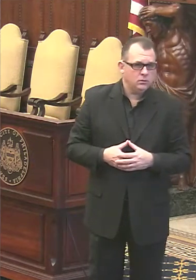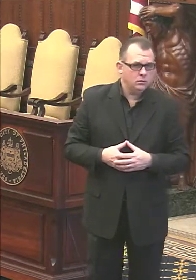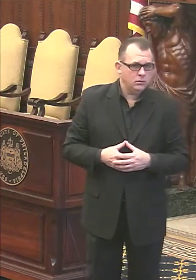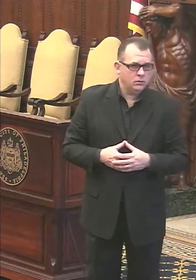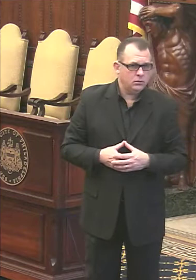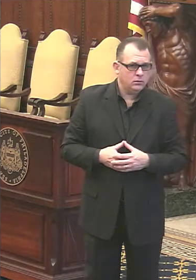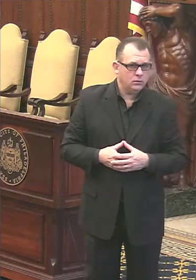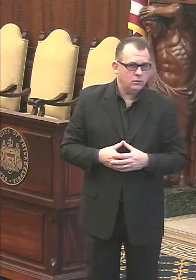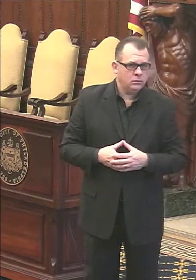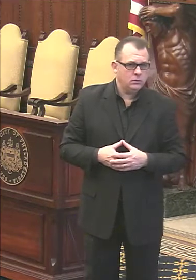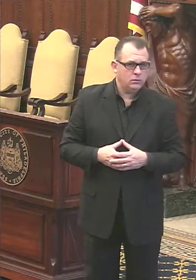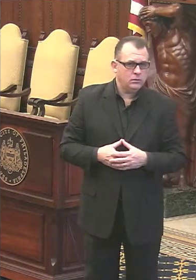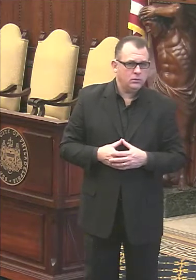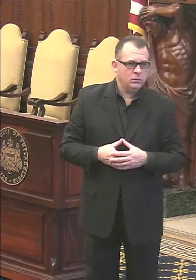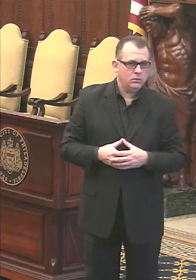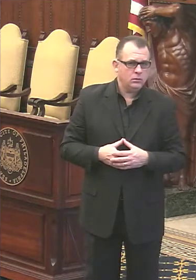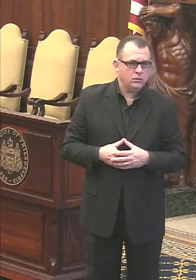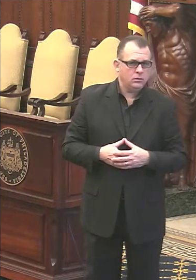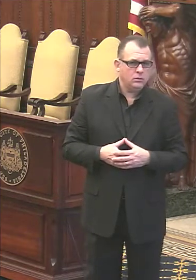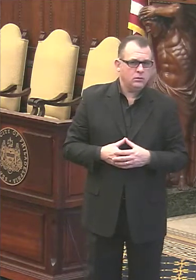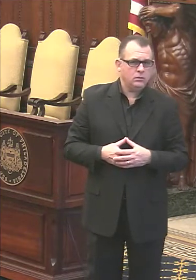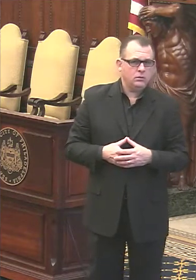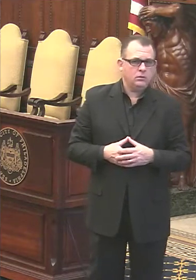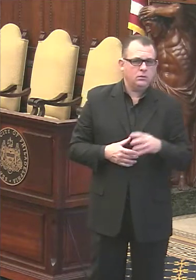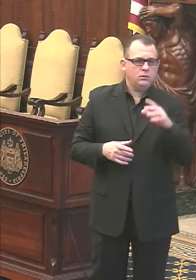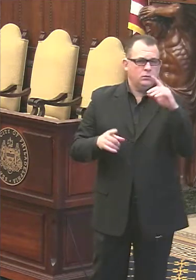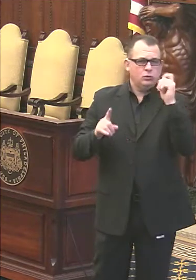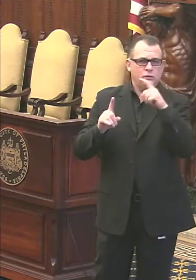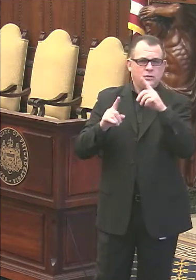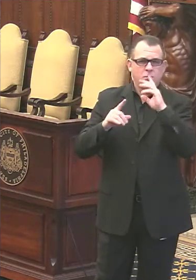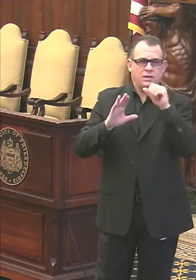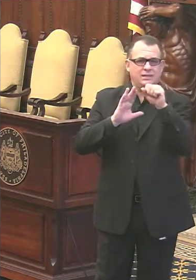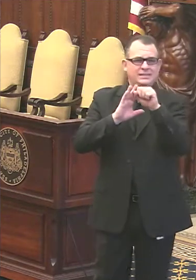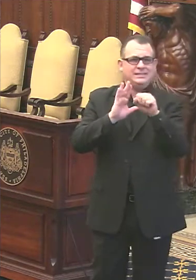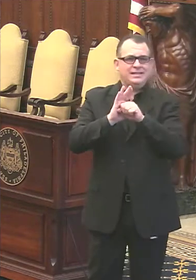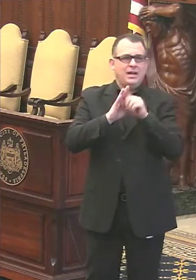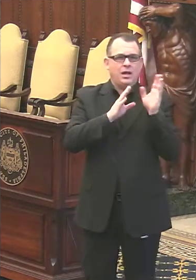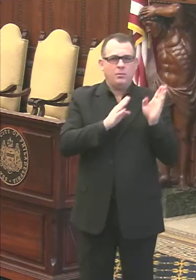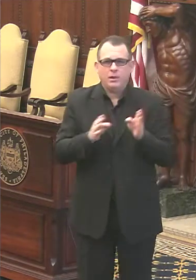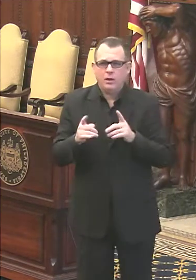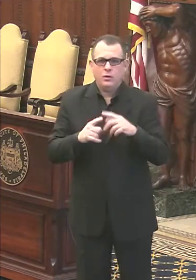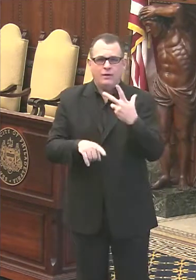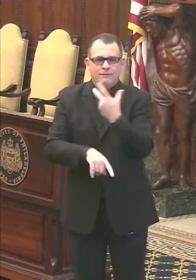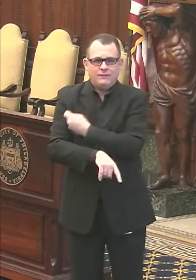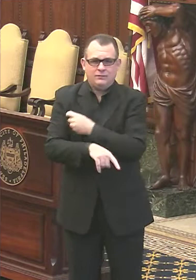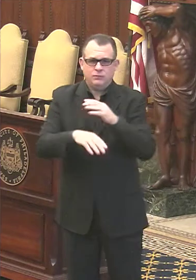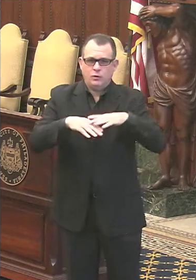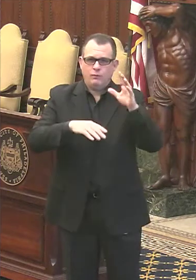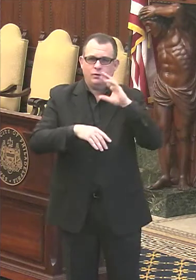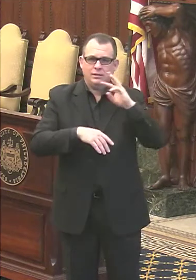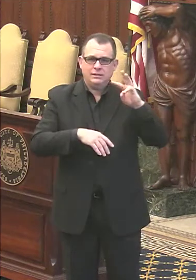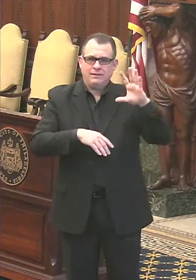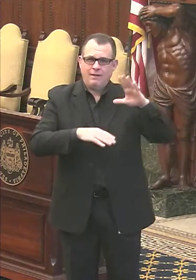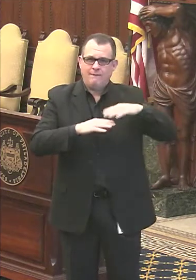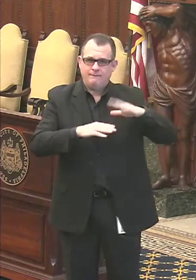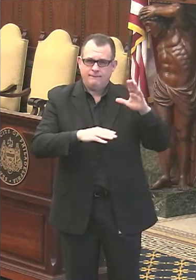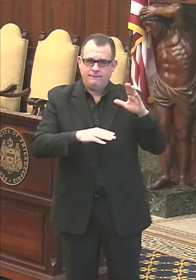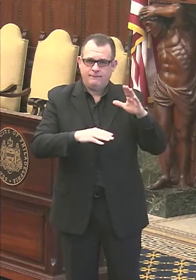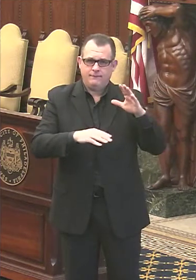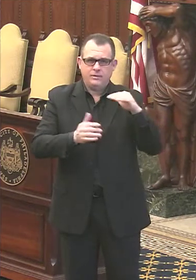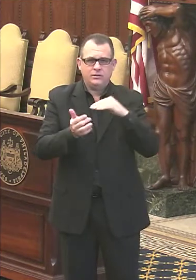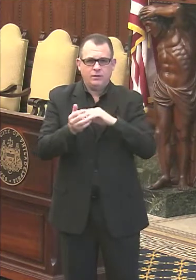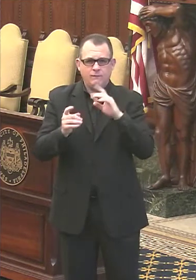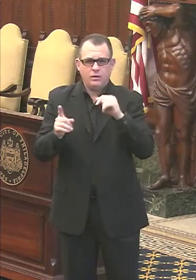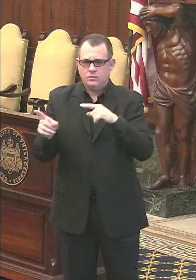To kind of go off of the question about the state's plan to vaccinate residents over age 65. Dr. Farley, do you